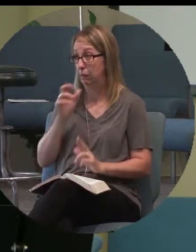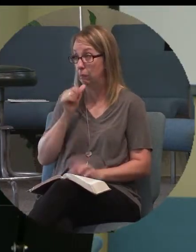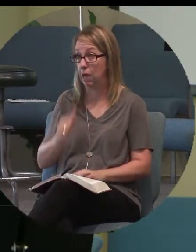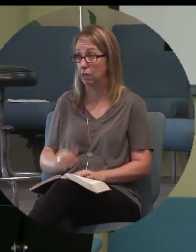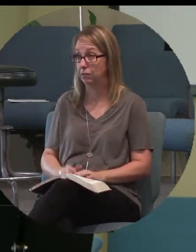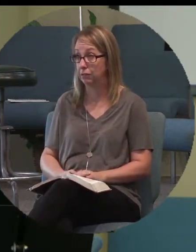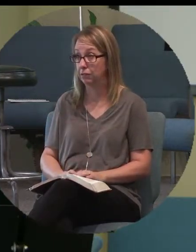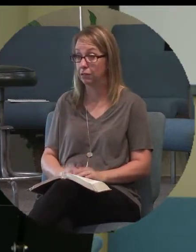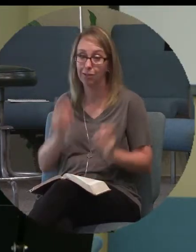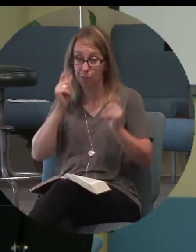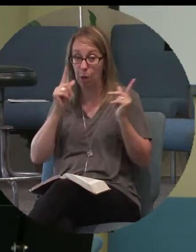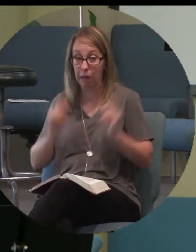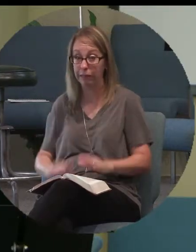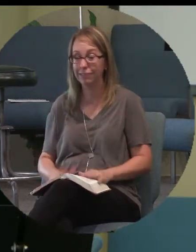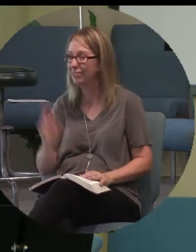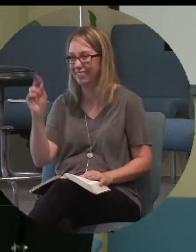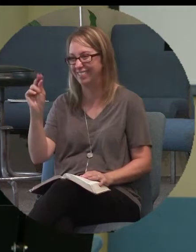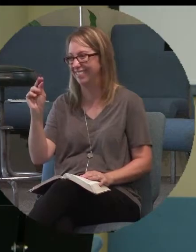Surprise? No.